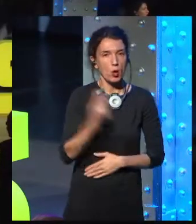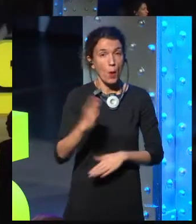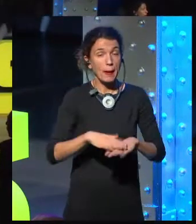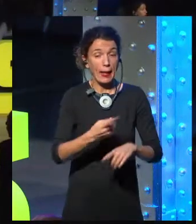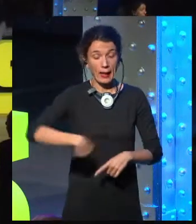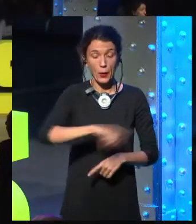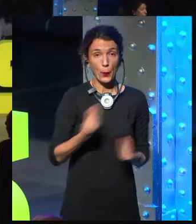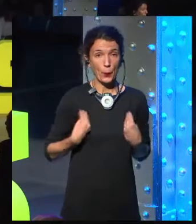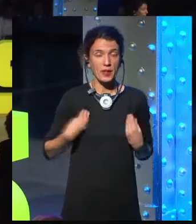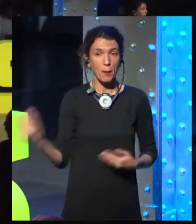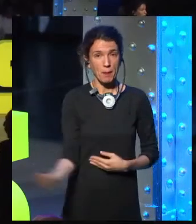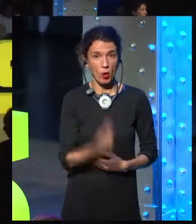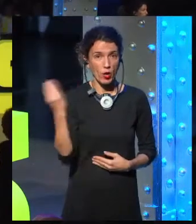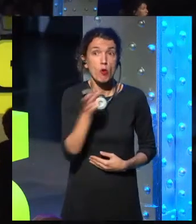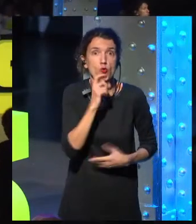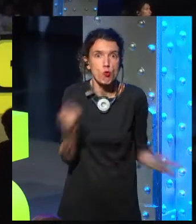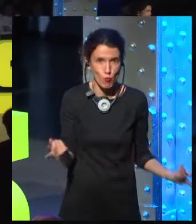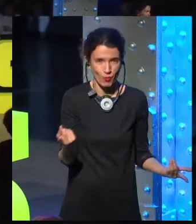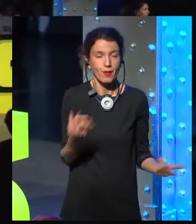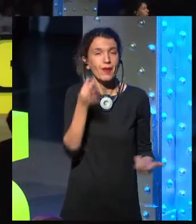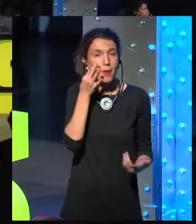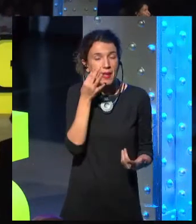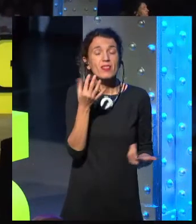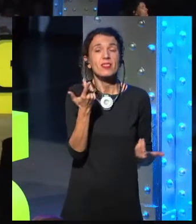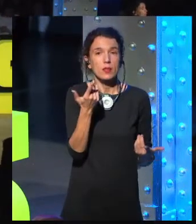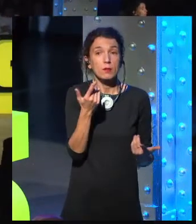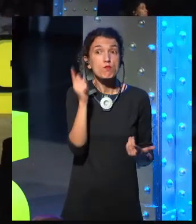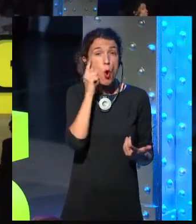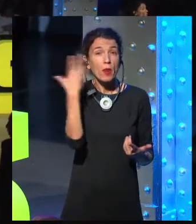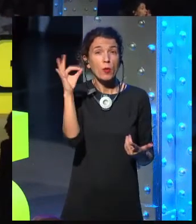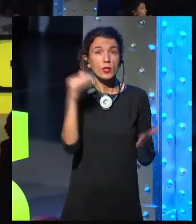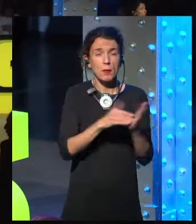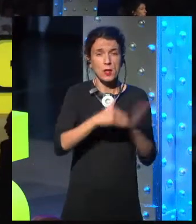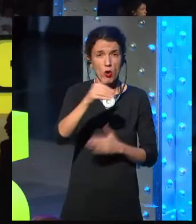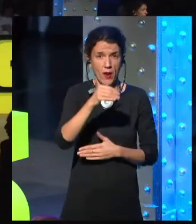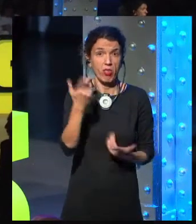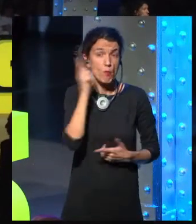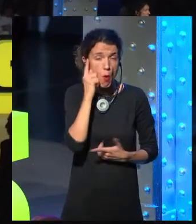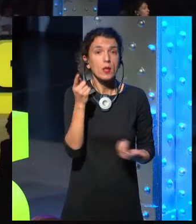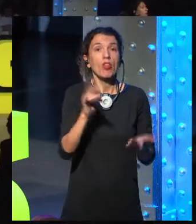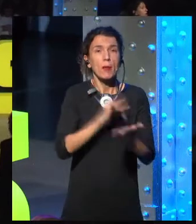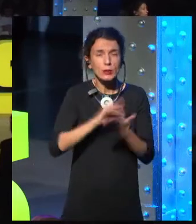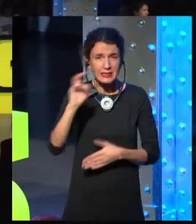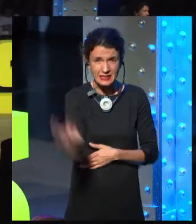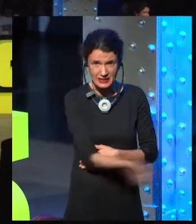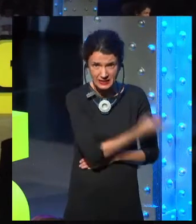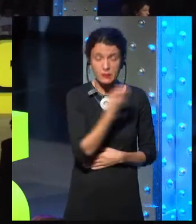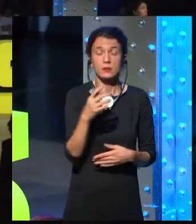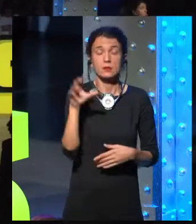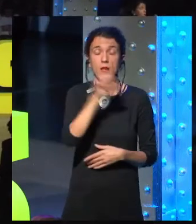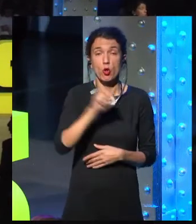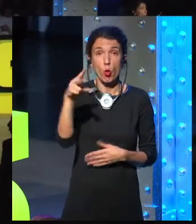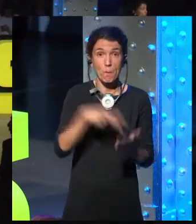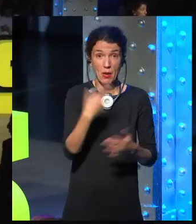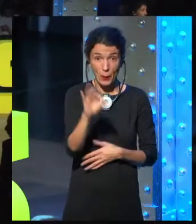I like to ask, whenever we have this data, does this actually sound good? Does this actually mean something? So I like to